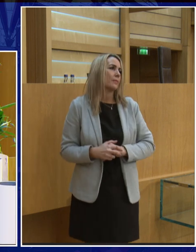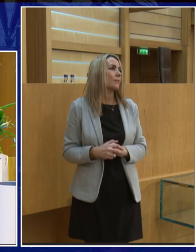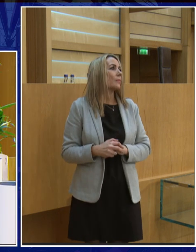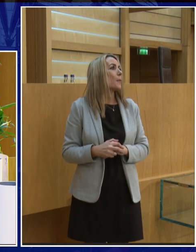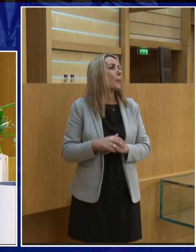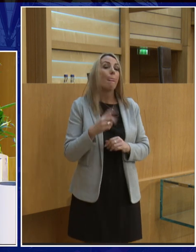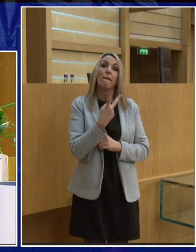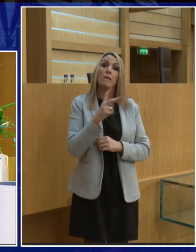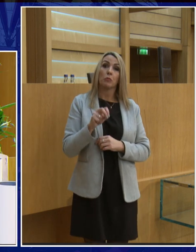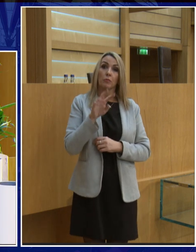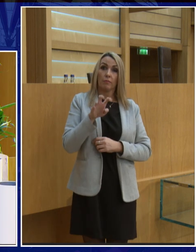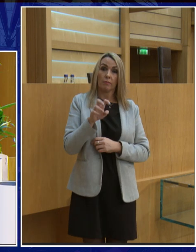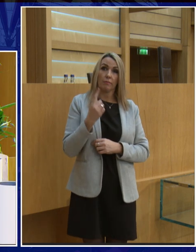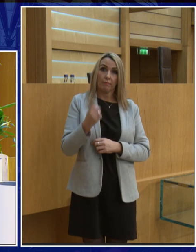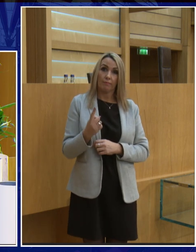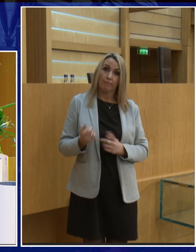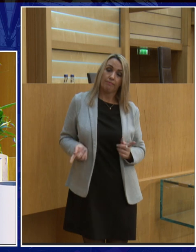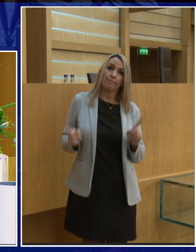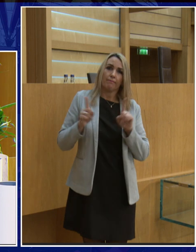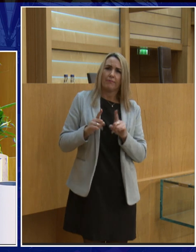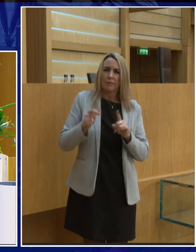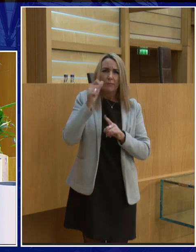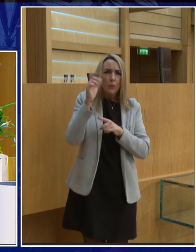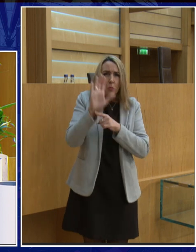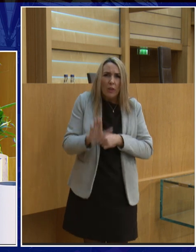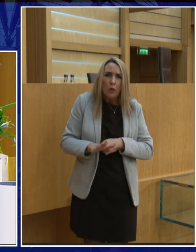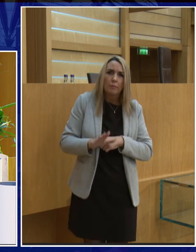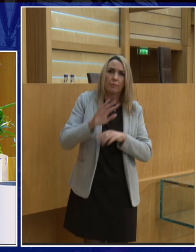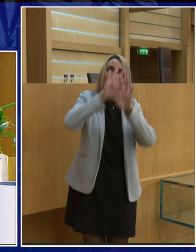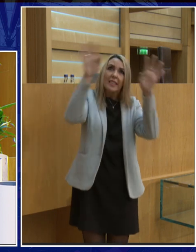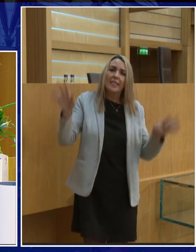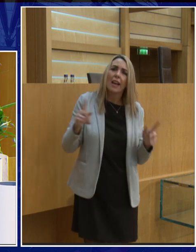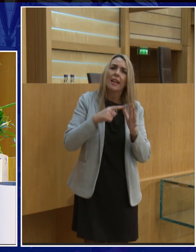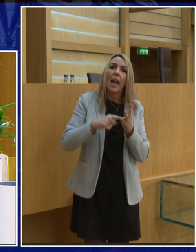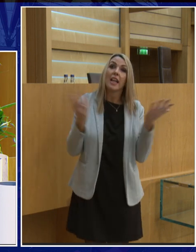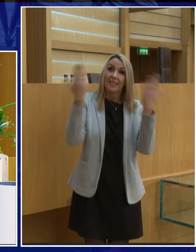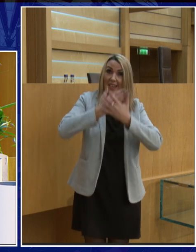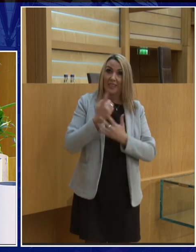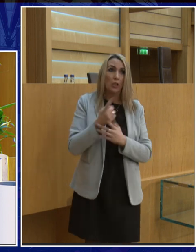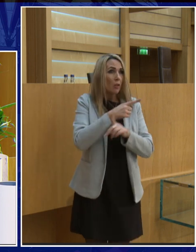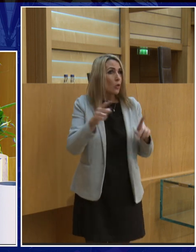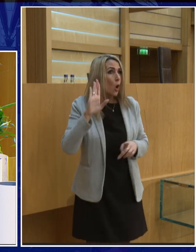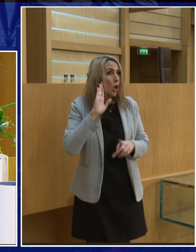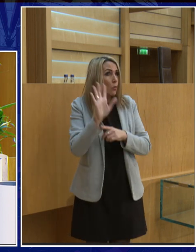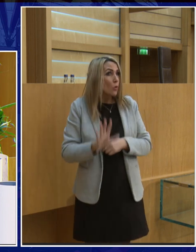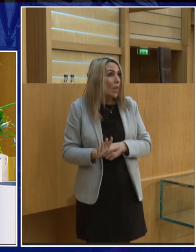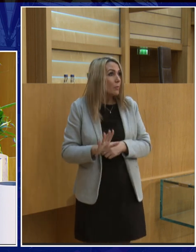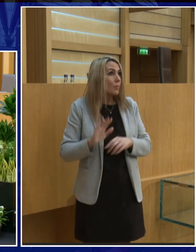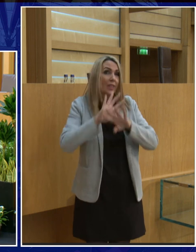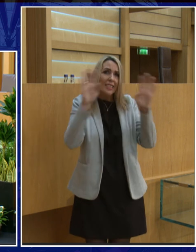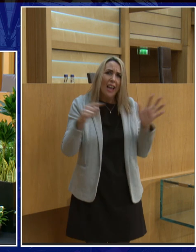Since 2014, she has co-presented the long-running astronomy TV programme, The Sky at Night. Who knows about The Sky at Night? Hands up.